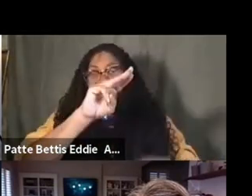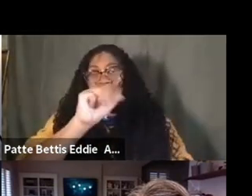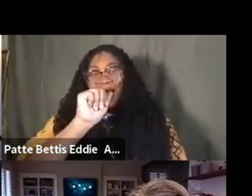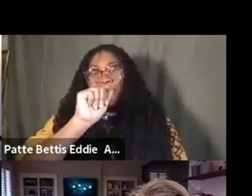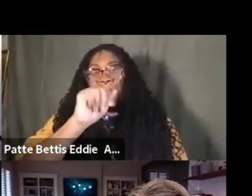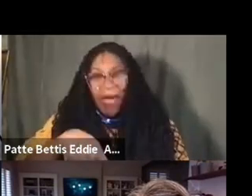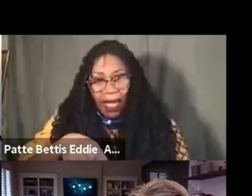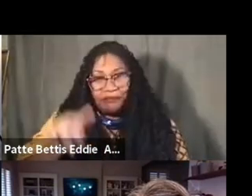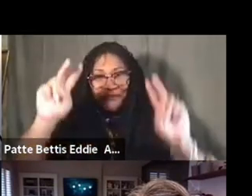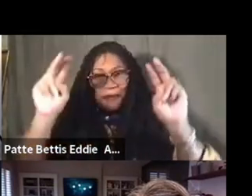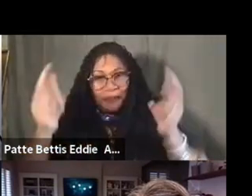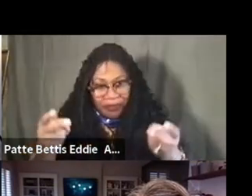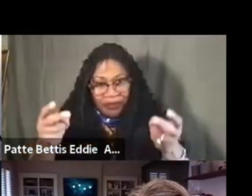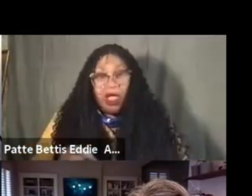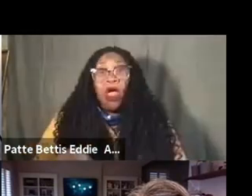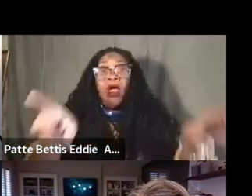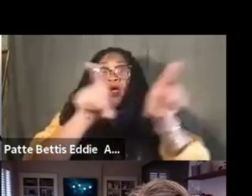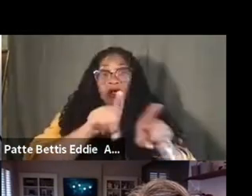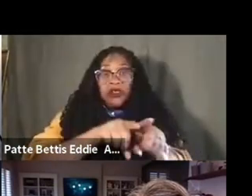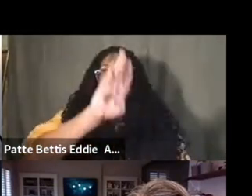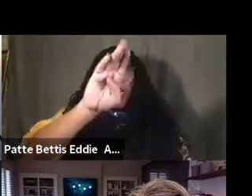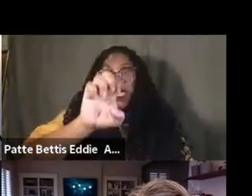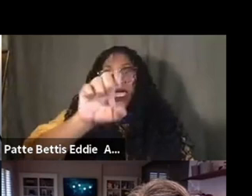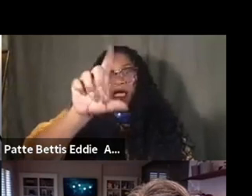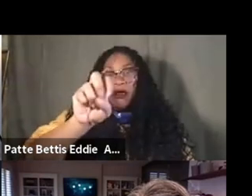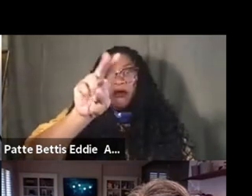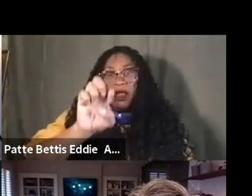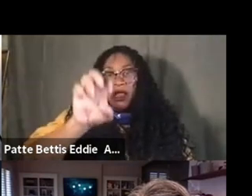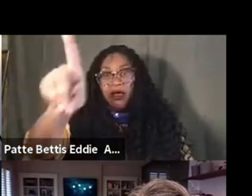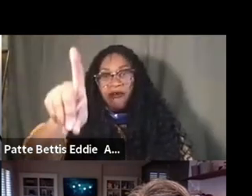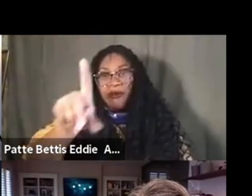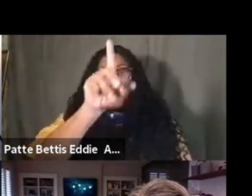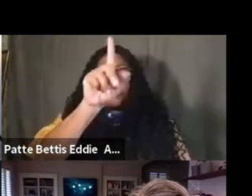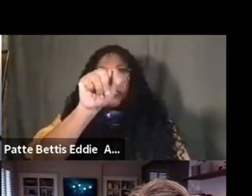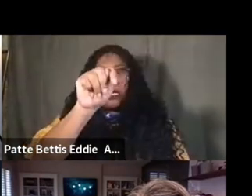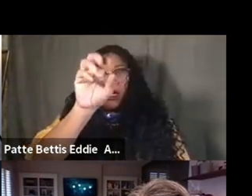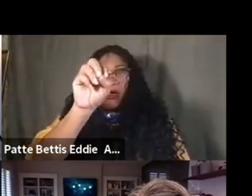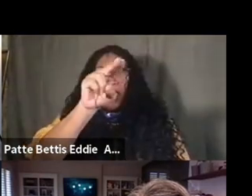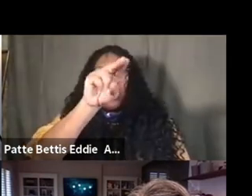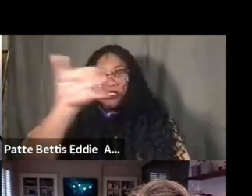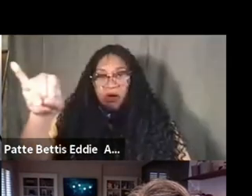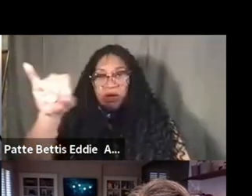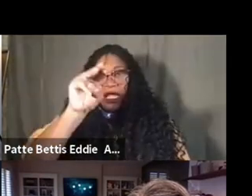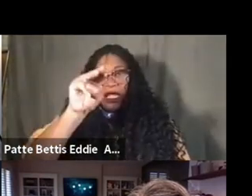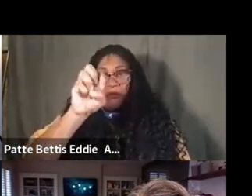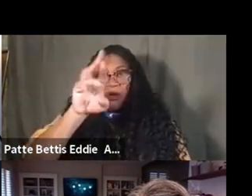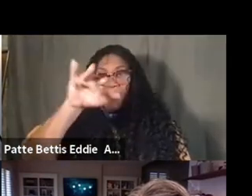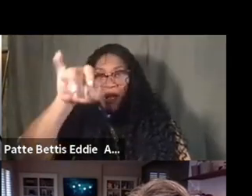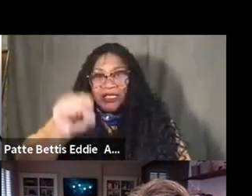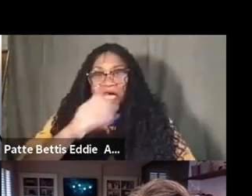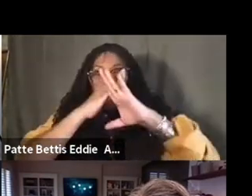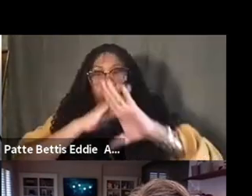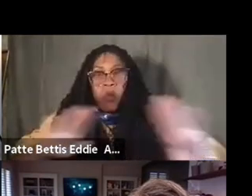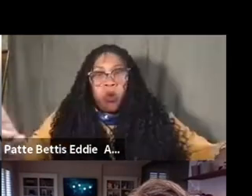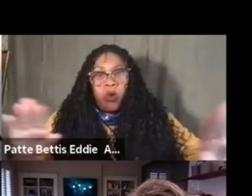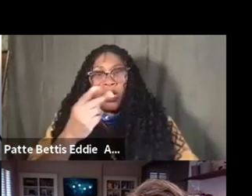also think about Toni Morrison's work in Beloved where she's describing this hush harbor. Um, and there's this speech